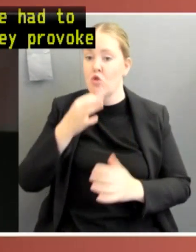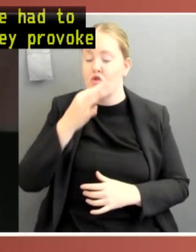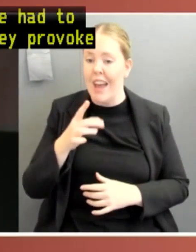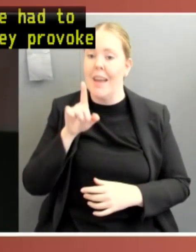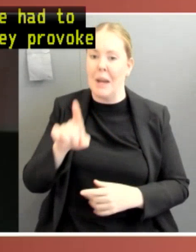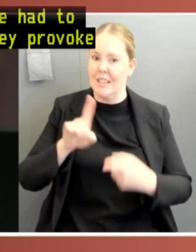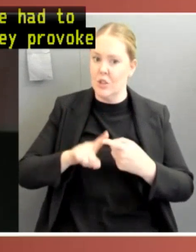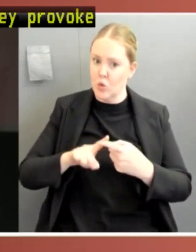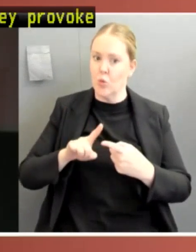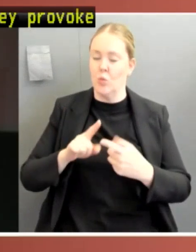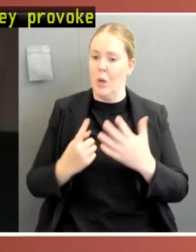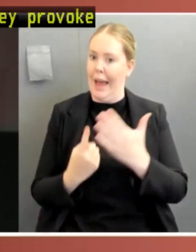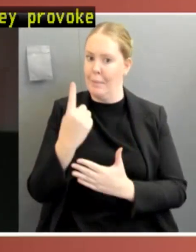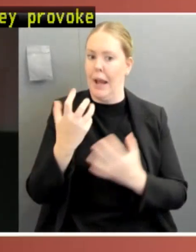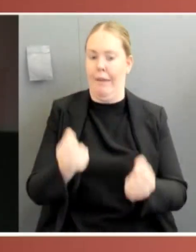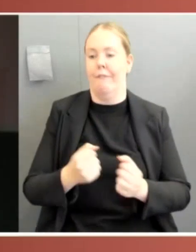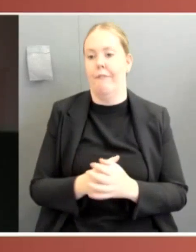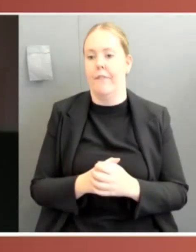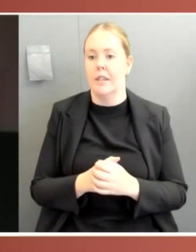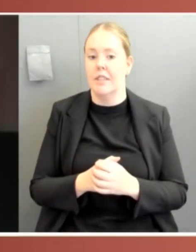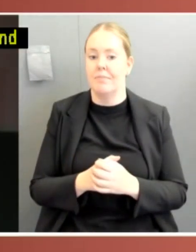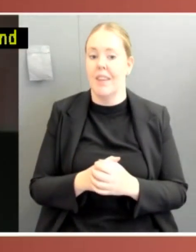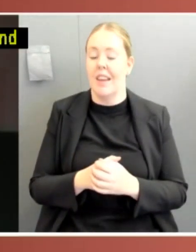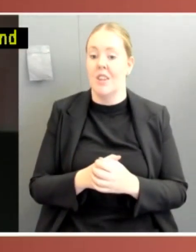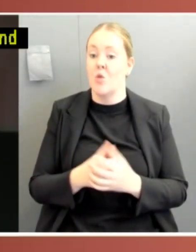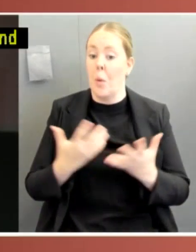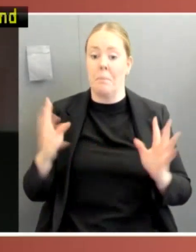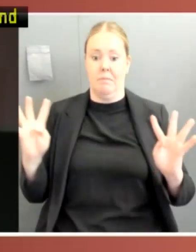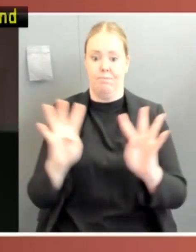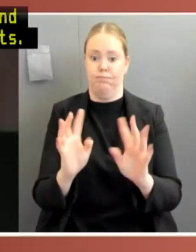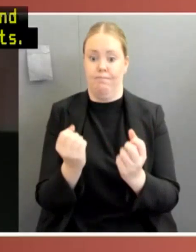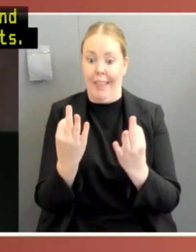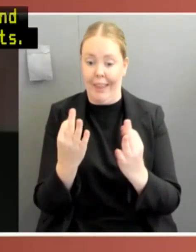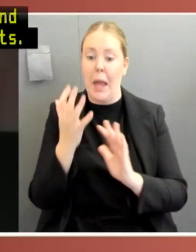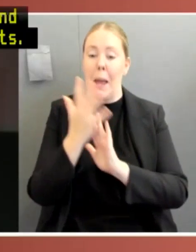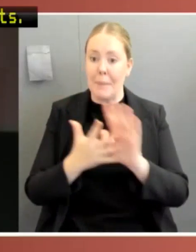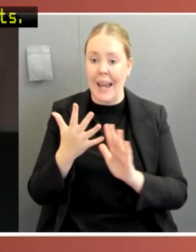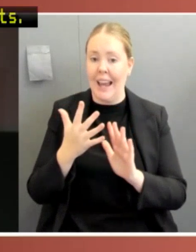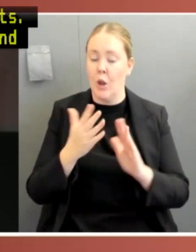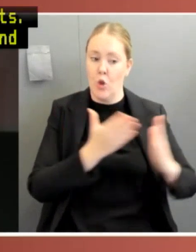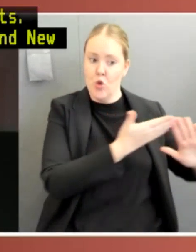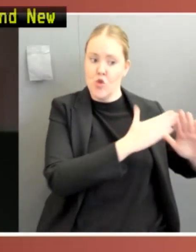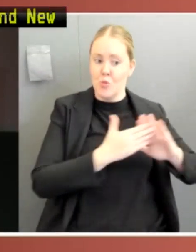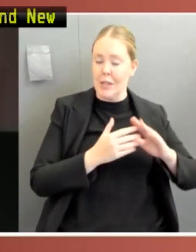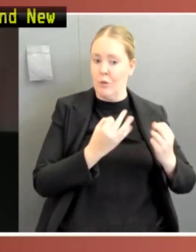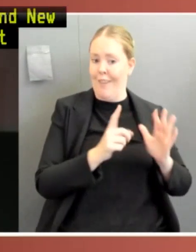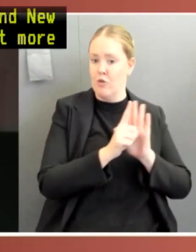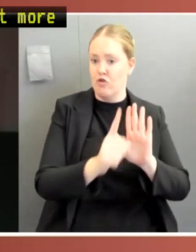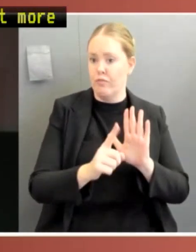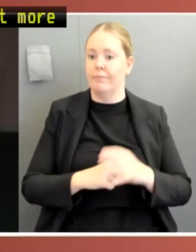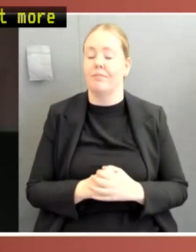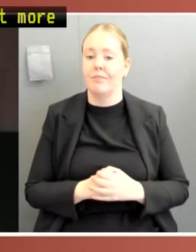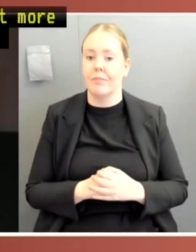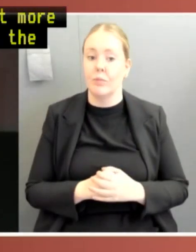their constituents. Indeed, the Commonwealth and New South Wales parliaments sat more often during the year that the Spanish flu ravaged the country than they did during COVID.